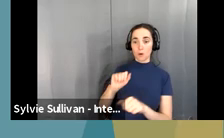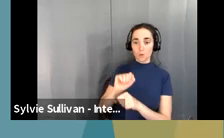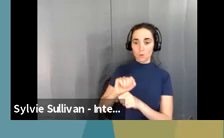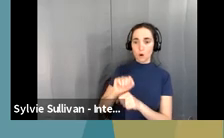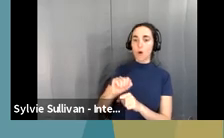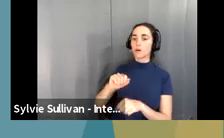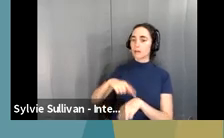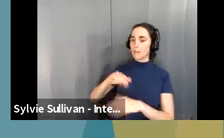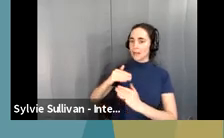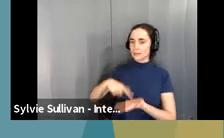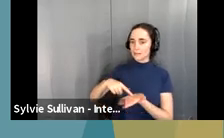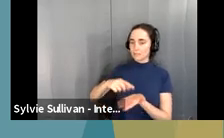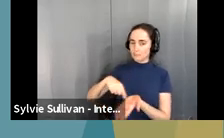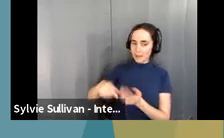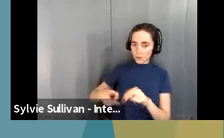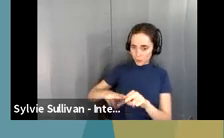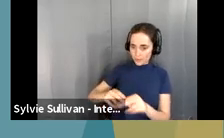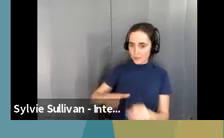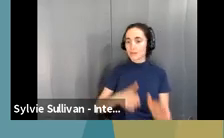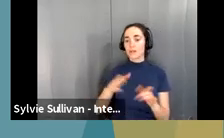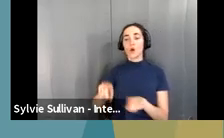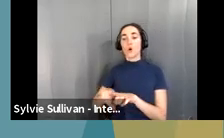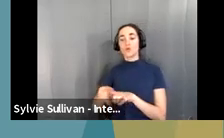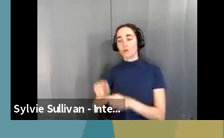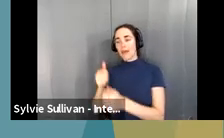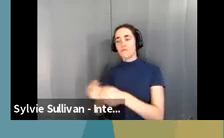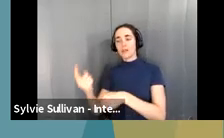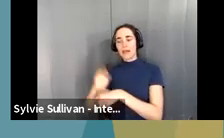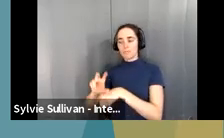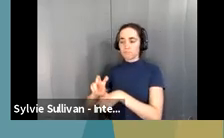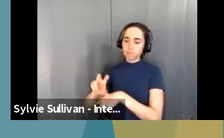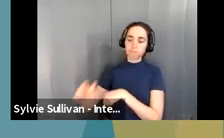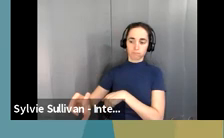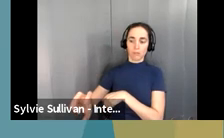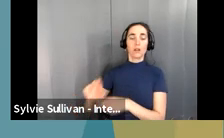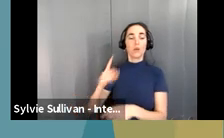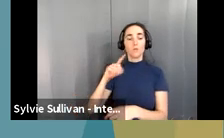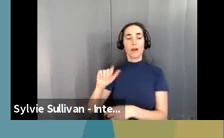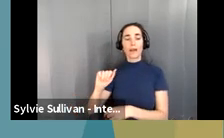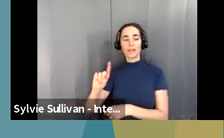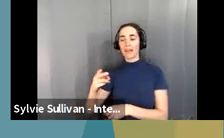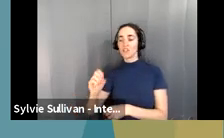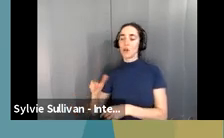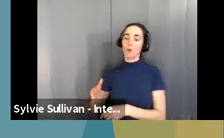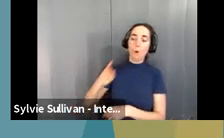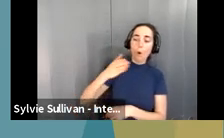was created to allow the HDHC to perform wellness checks on participants.